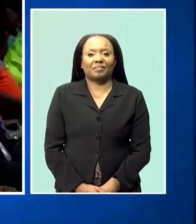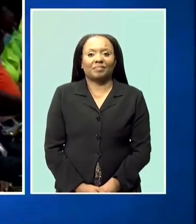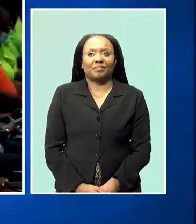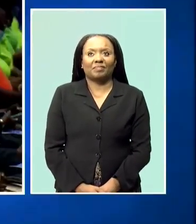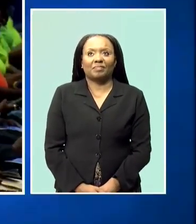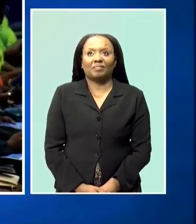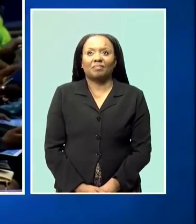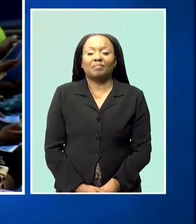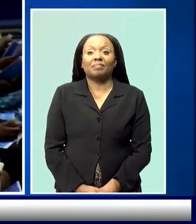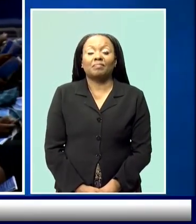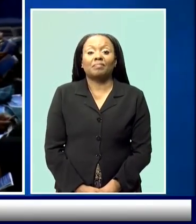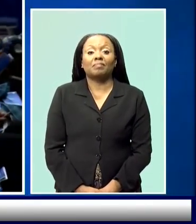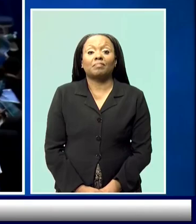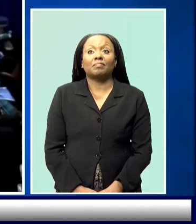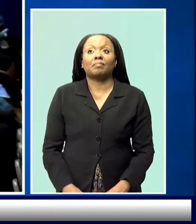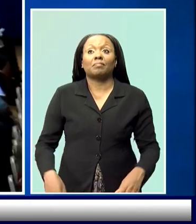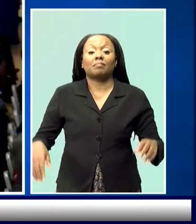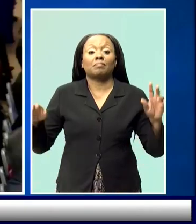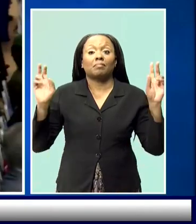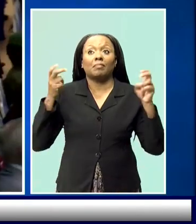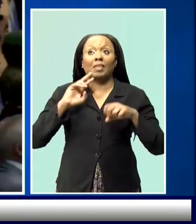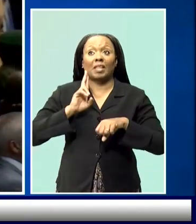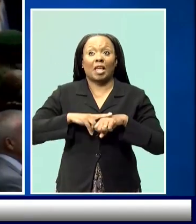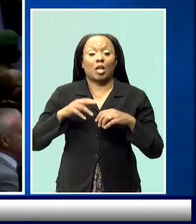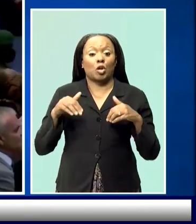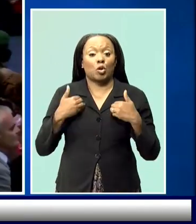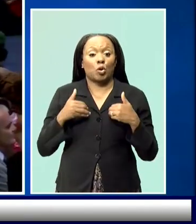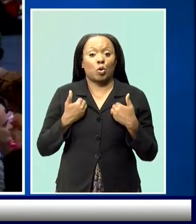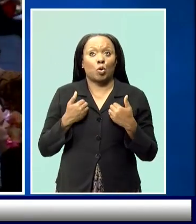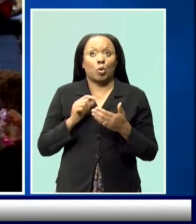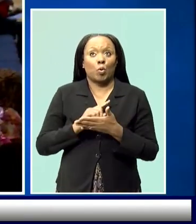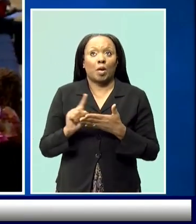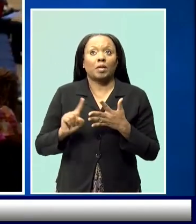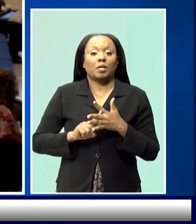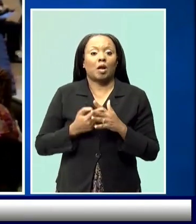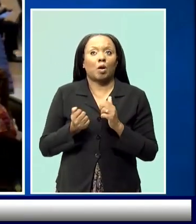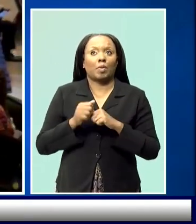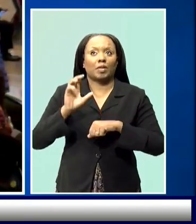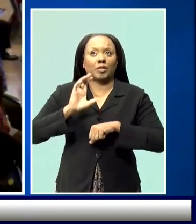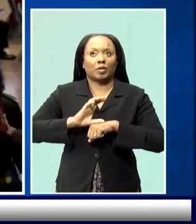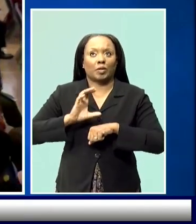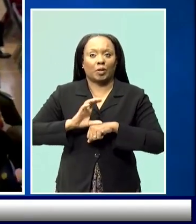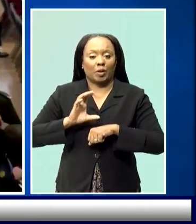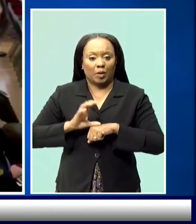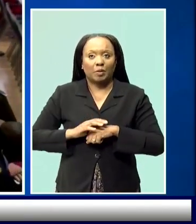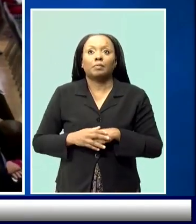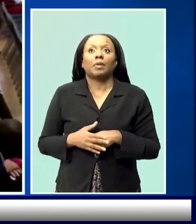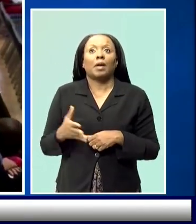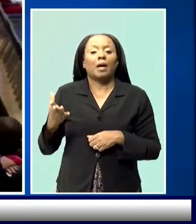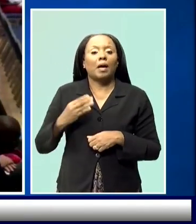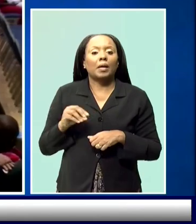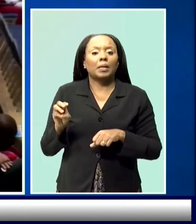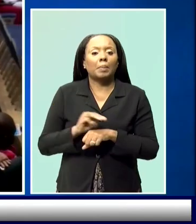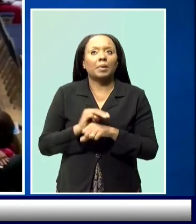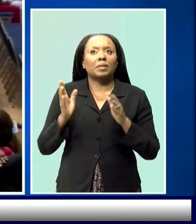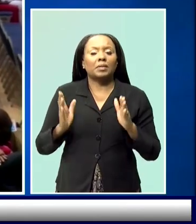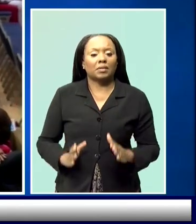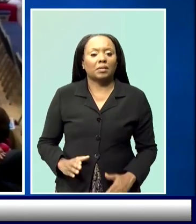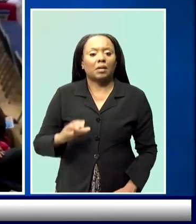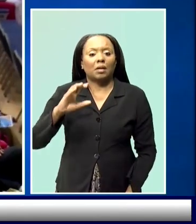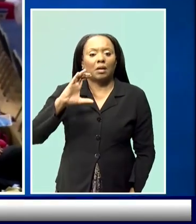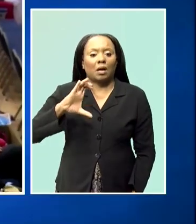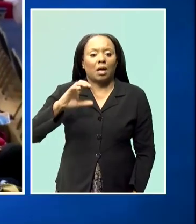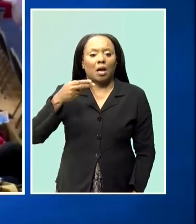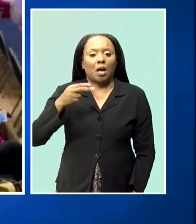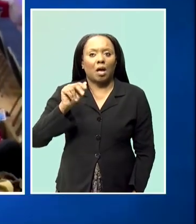National Youth Week got underway with the National Youth Service at the Garfield Sobers Gymnasium, where, among other things, Minister Charles Griffith revealed that